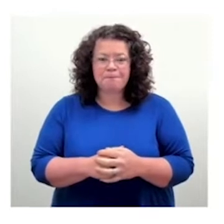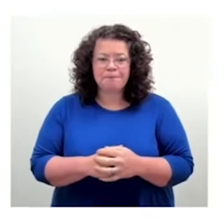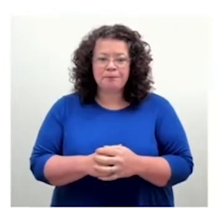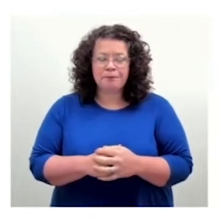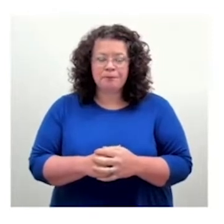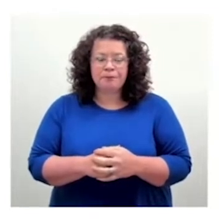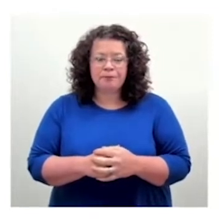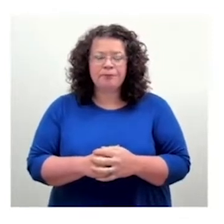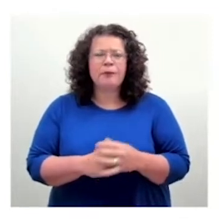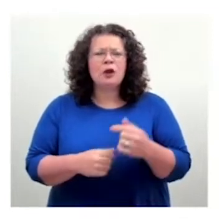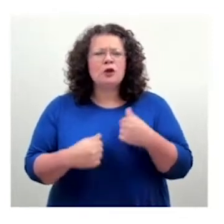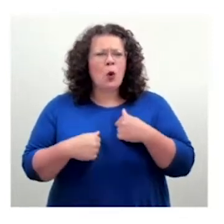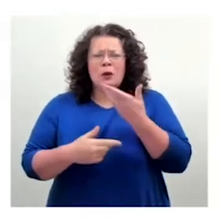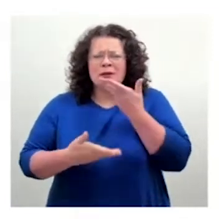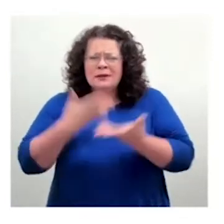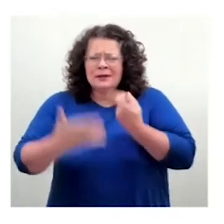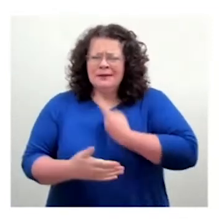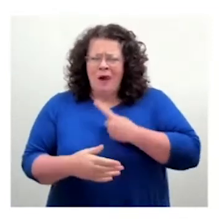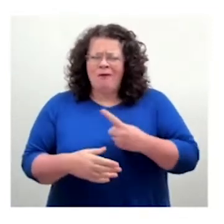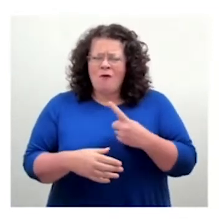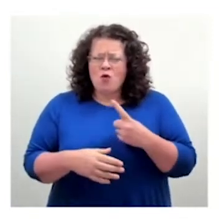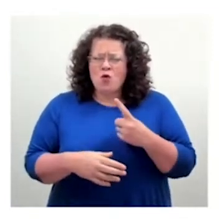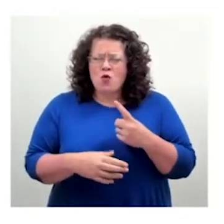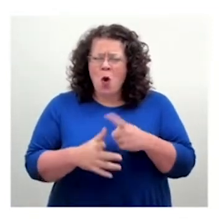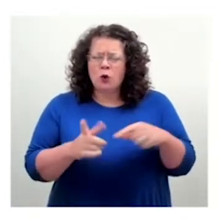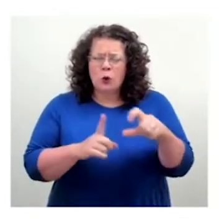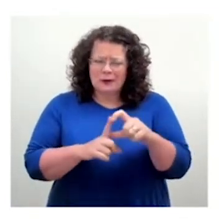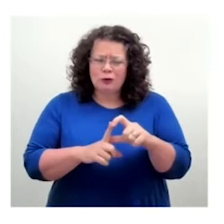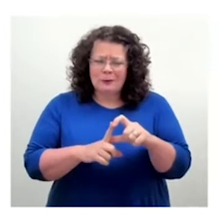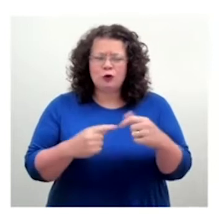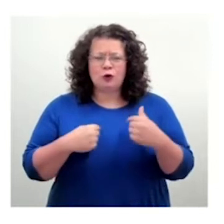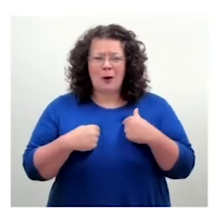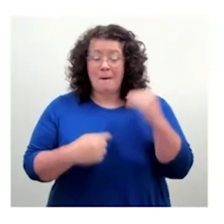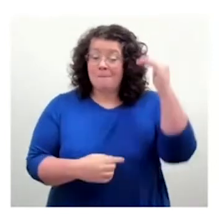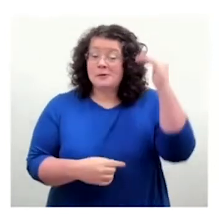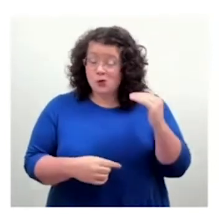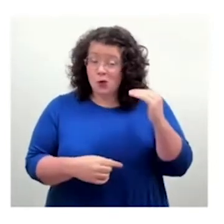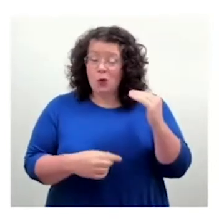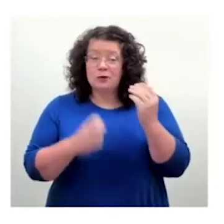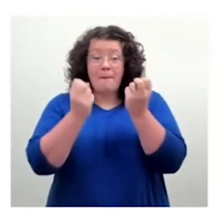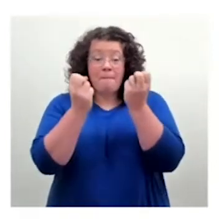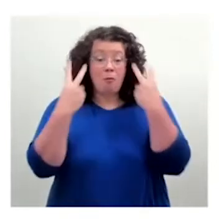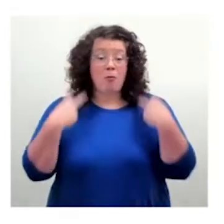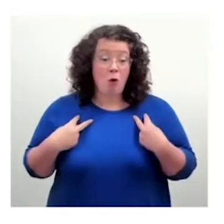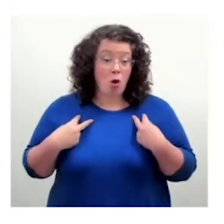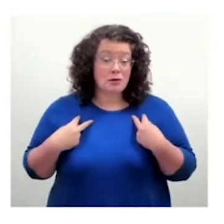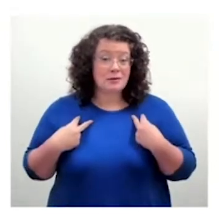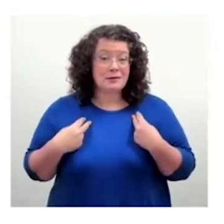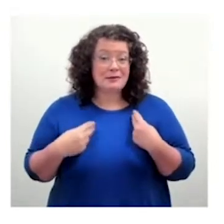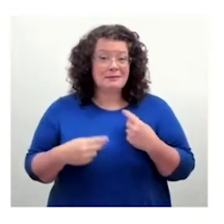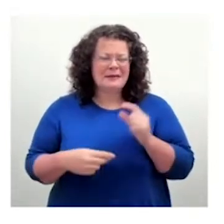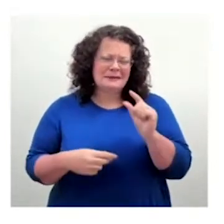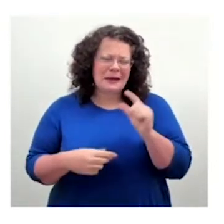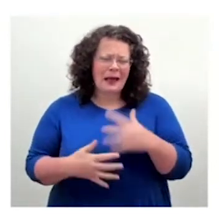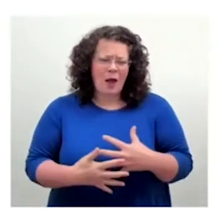short, blonde, slightly overweight female, carrying far too much from lockdown, and wearing